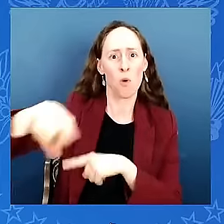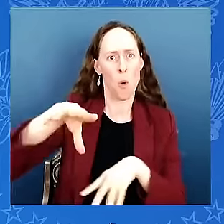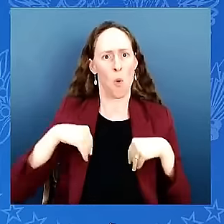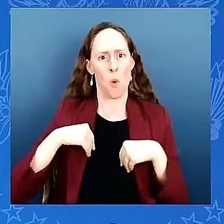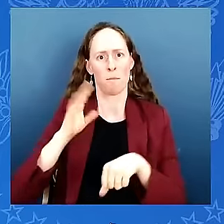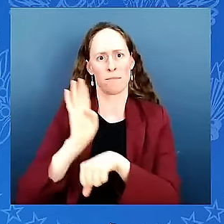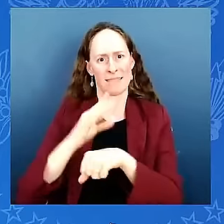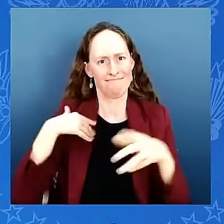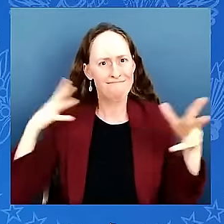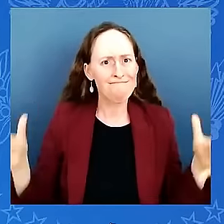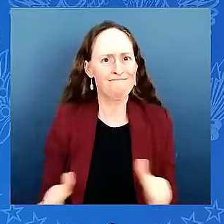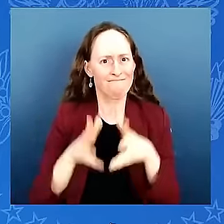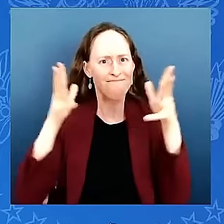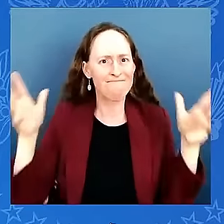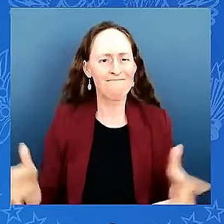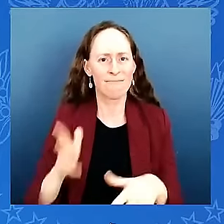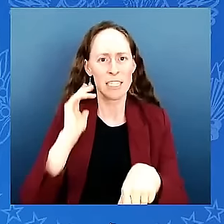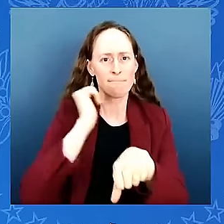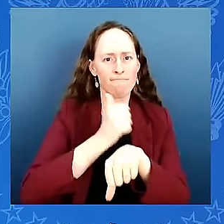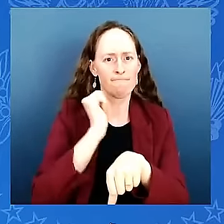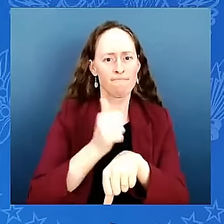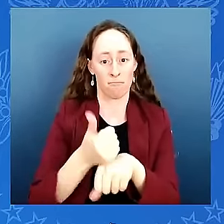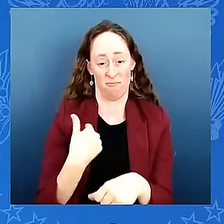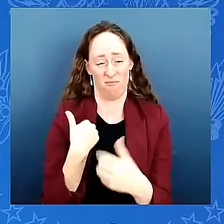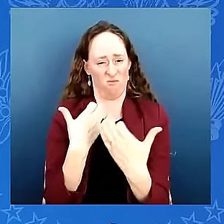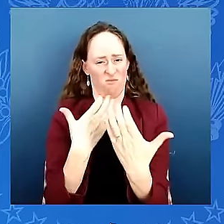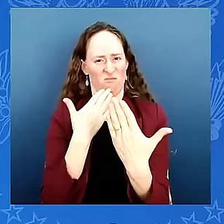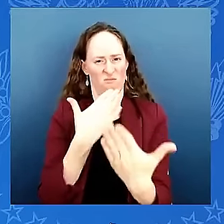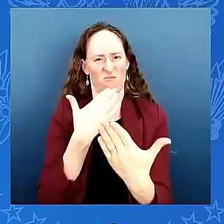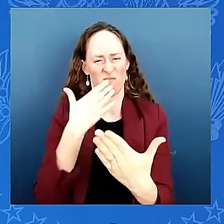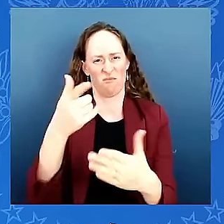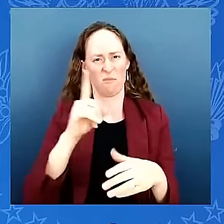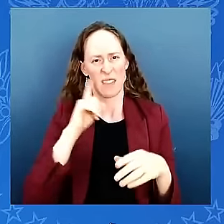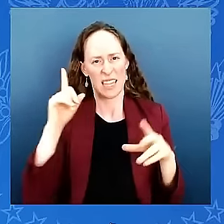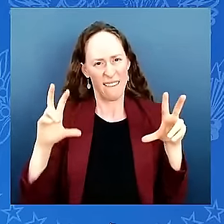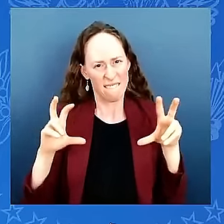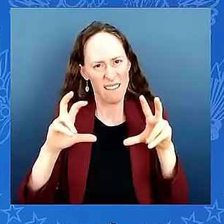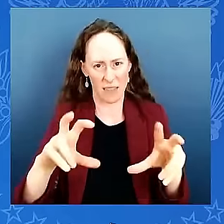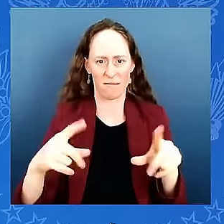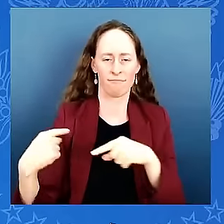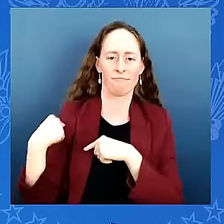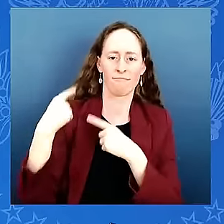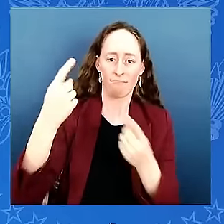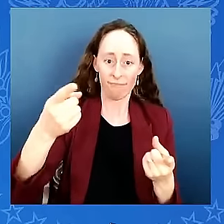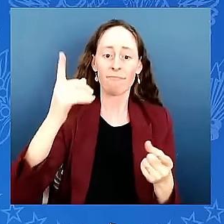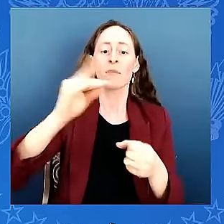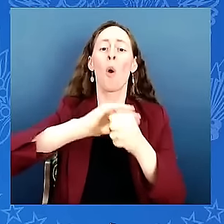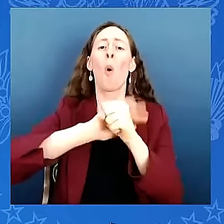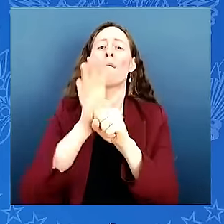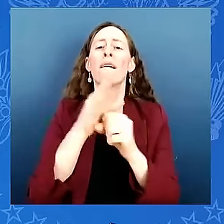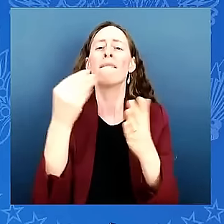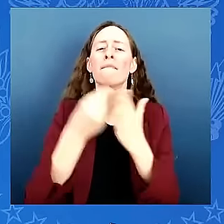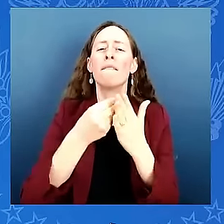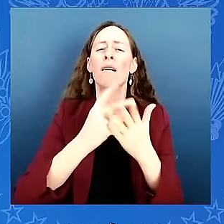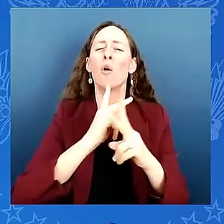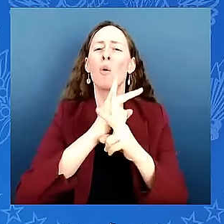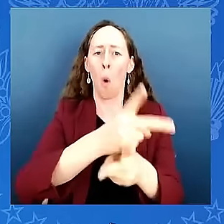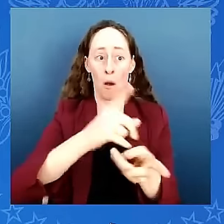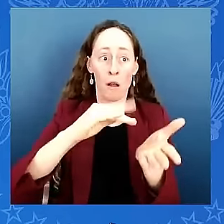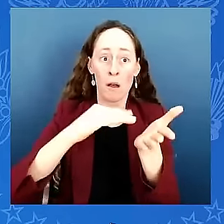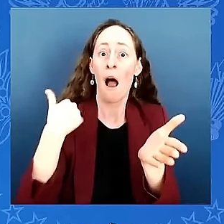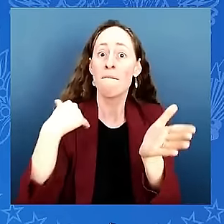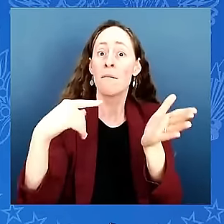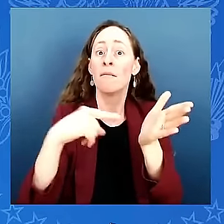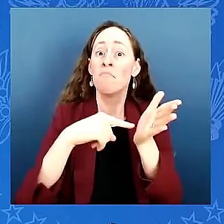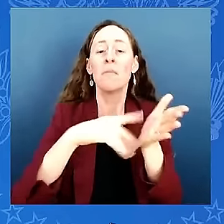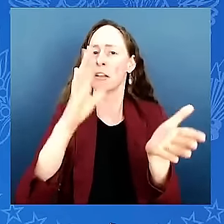relief or giveable loan program where literally nine out of every 10 recipients was either a black or